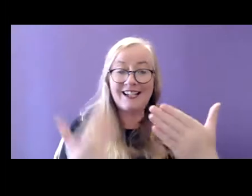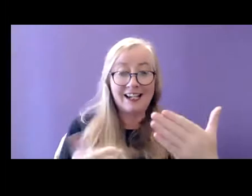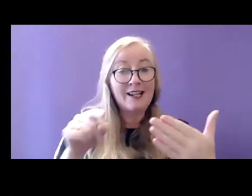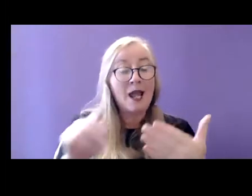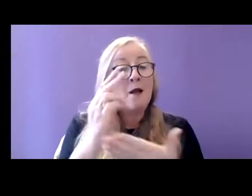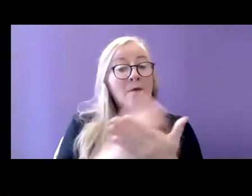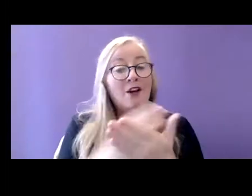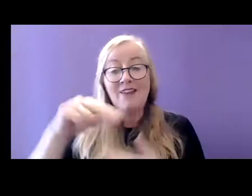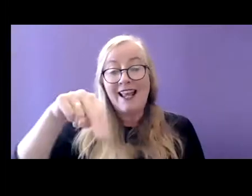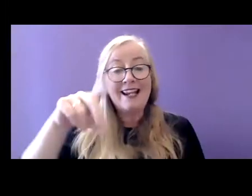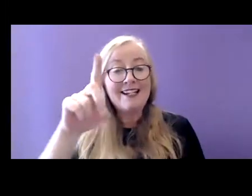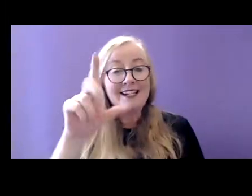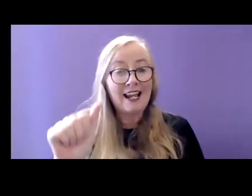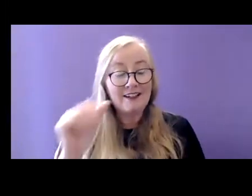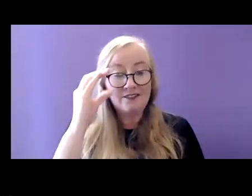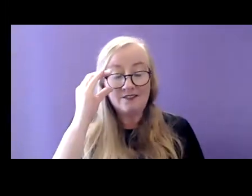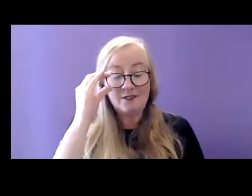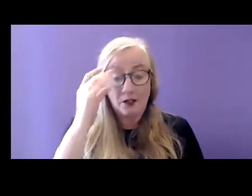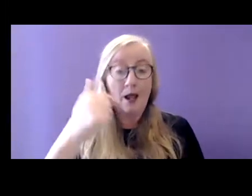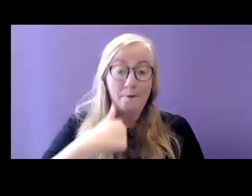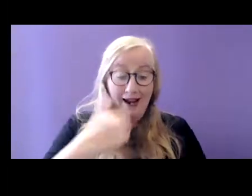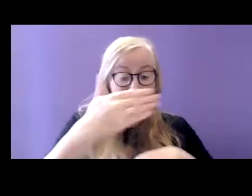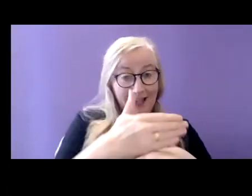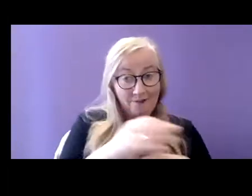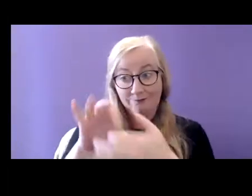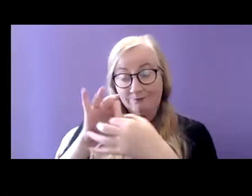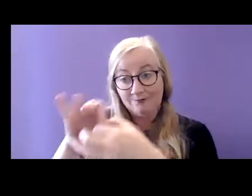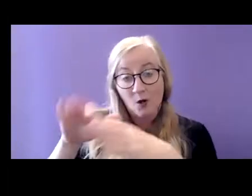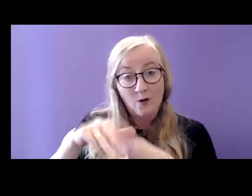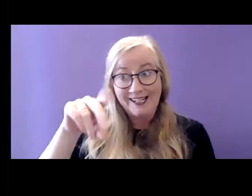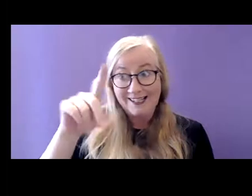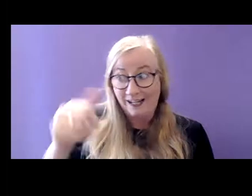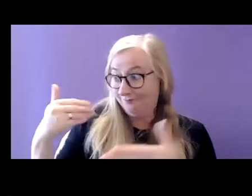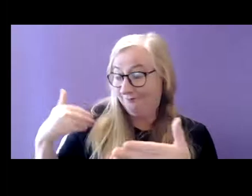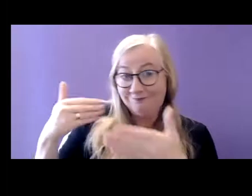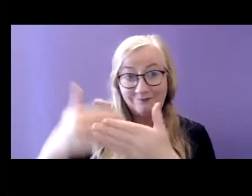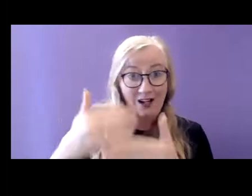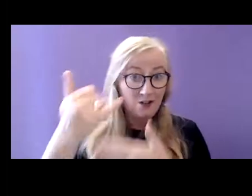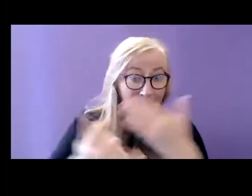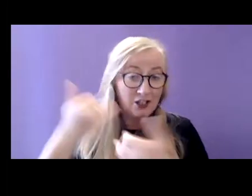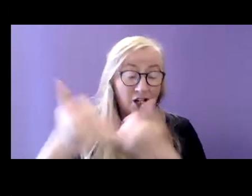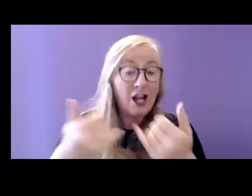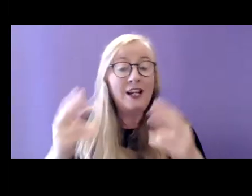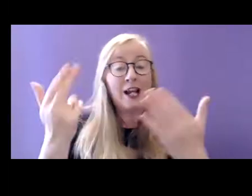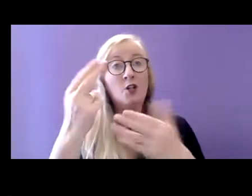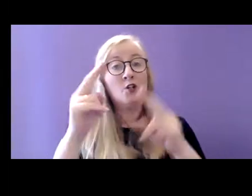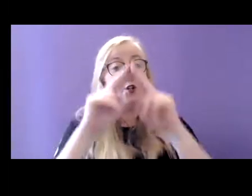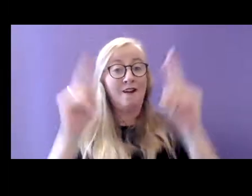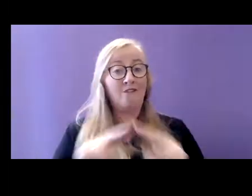Authority and my officials have engaged with them over several years on the issue of universal design.